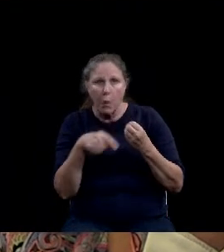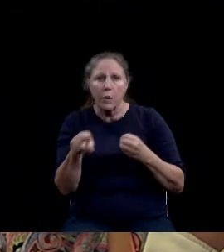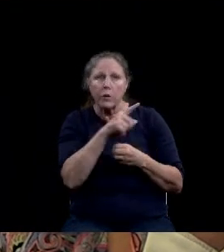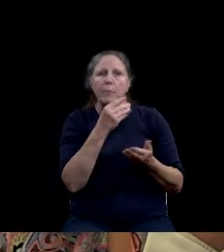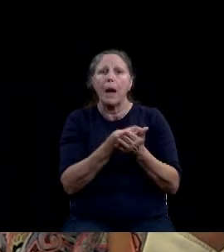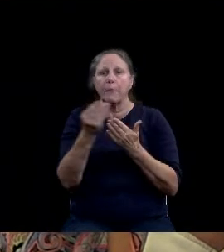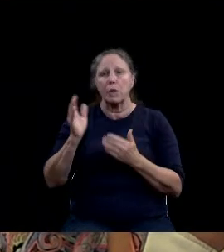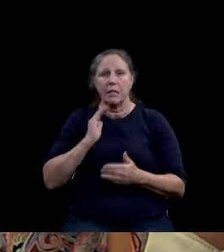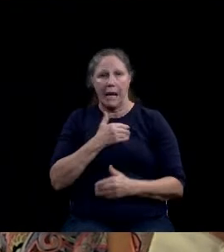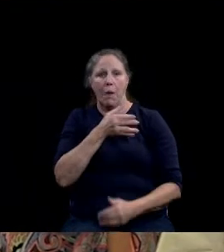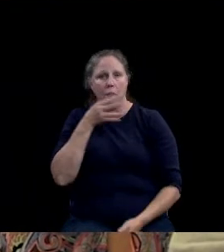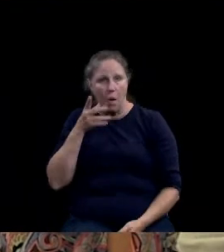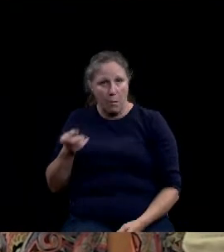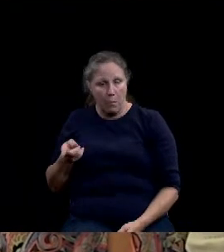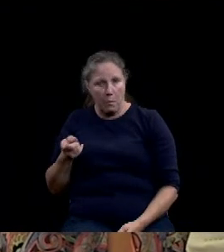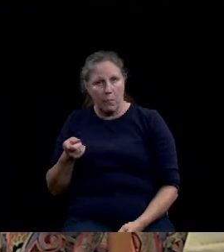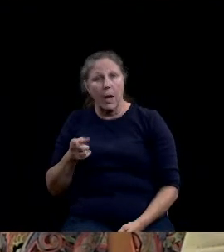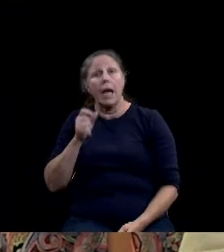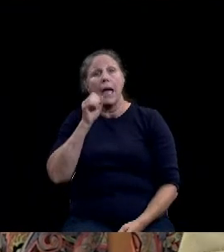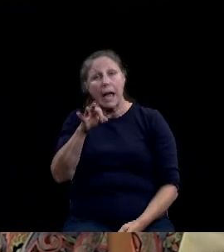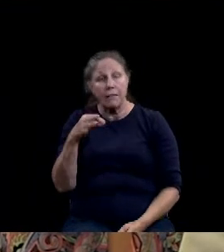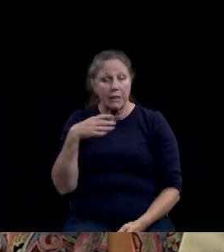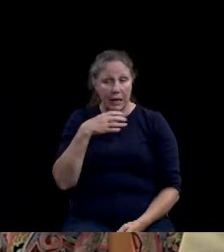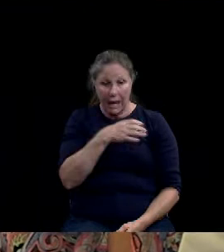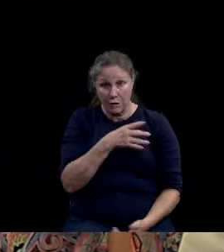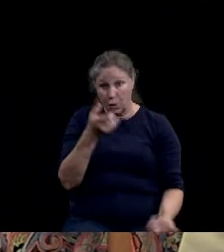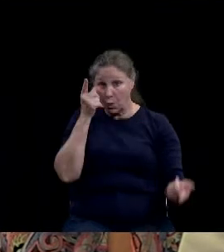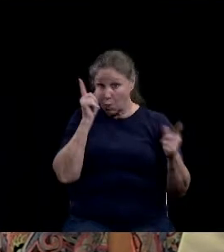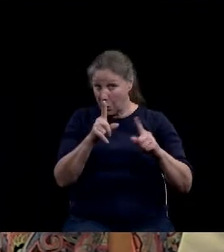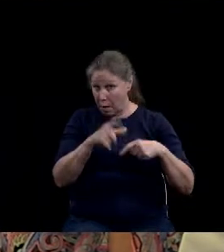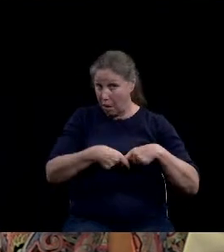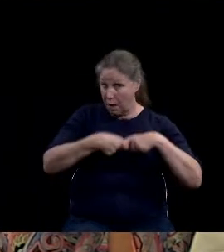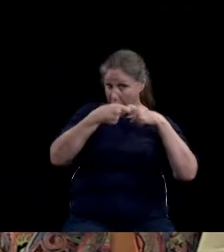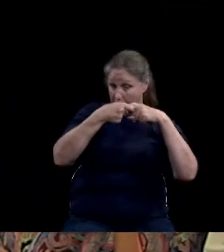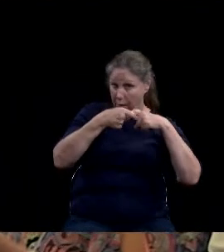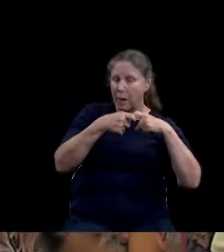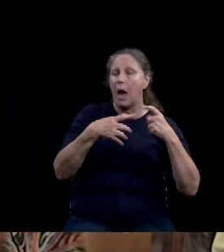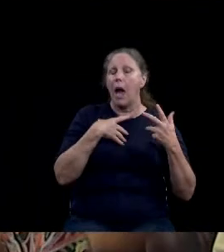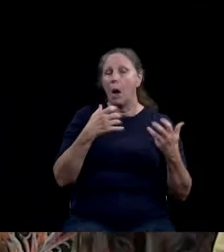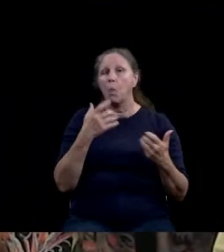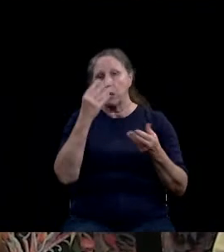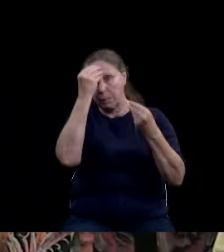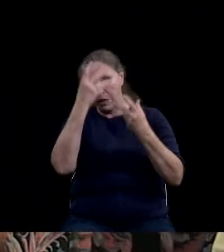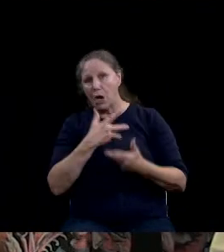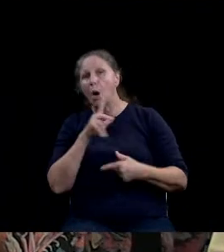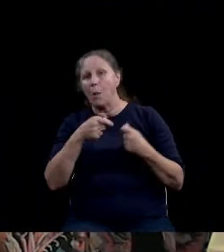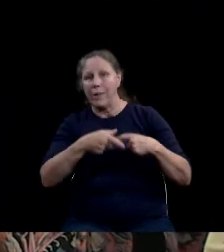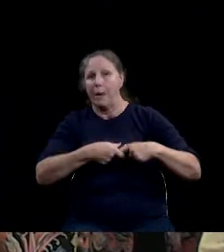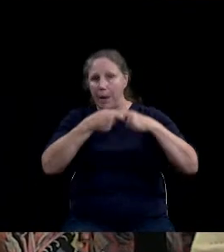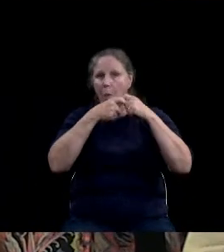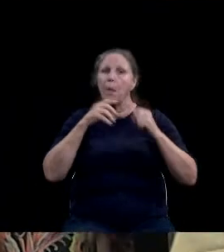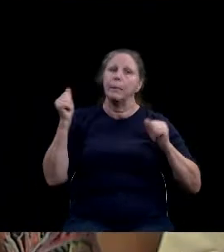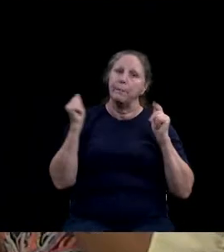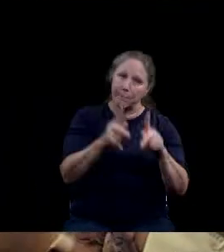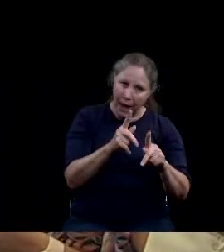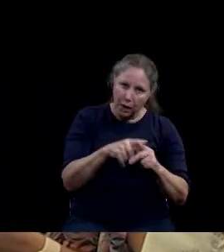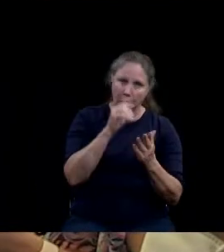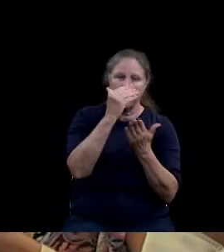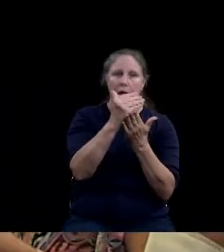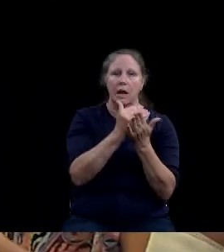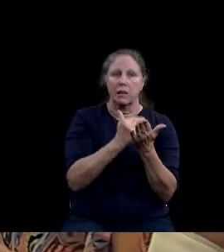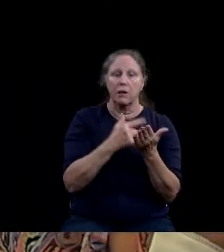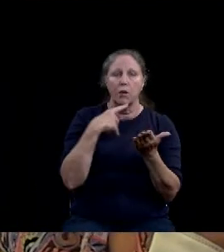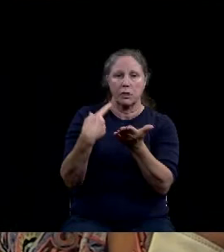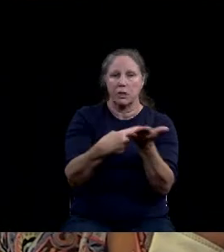members agree to table the agenda items I would like to be notified when the tabled agenda items are added back to the next city council meet to give us an opportunity